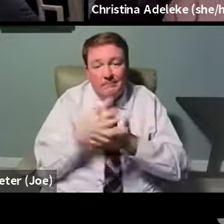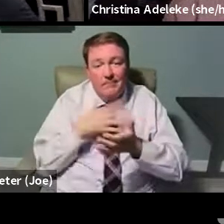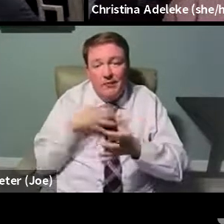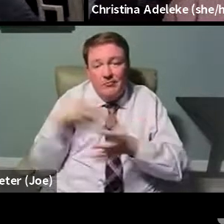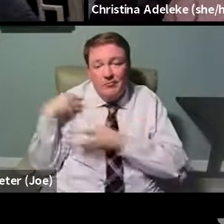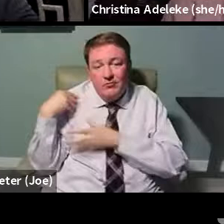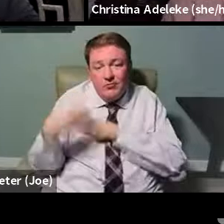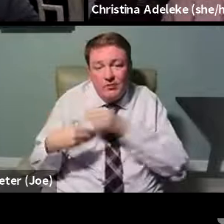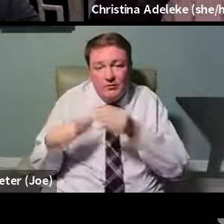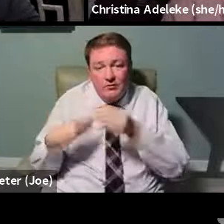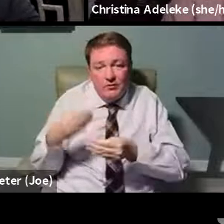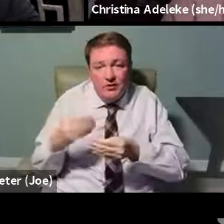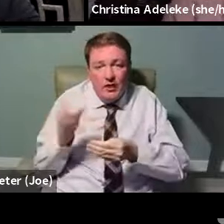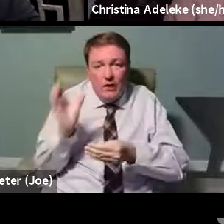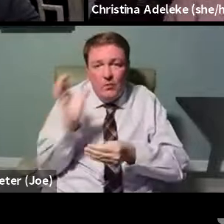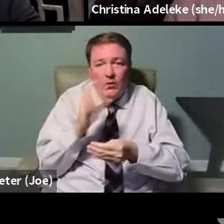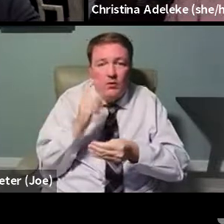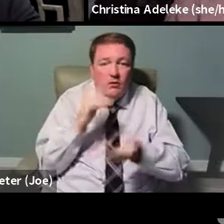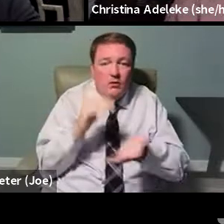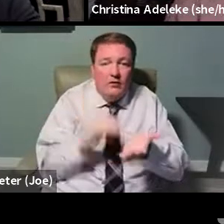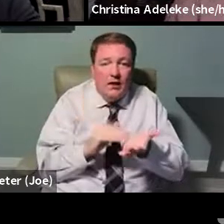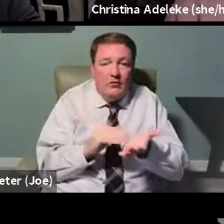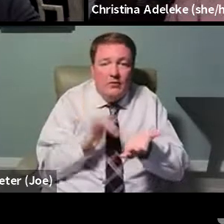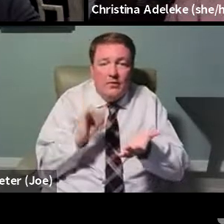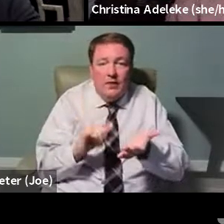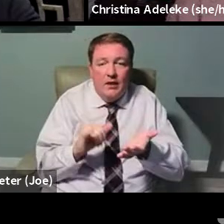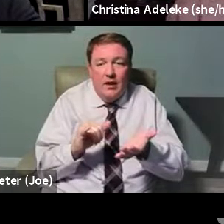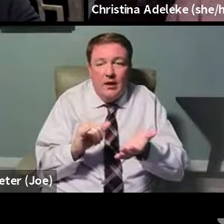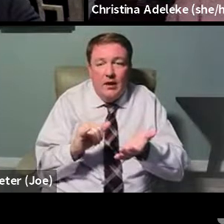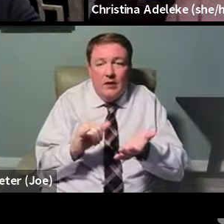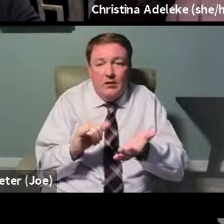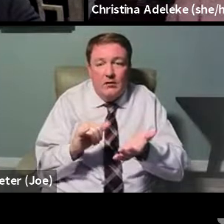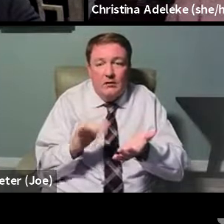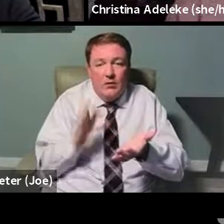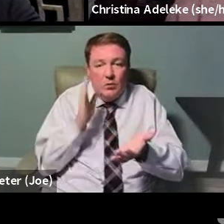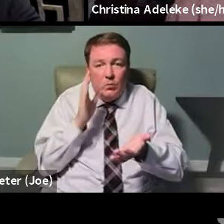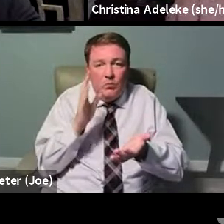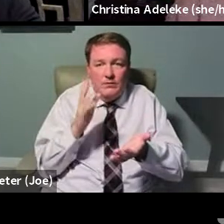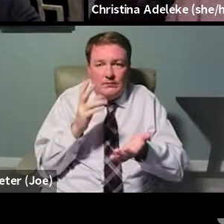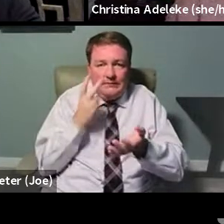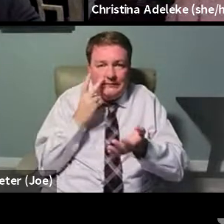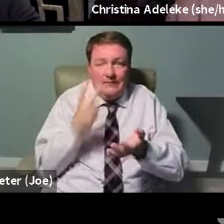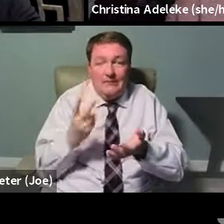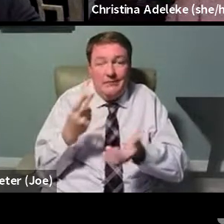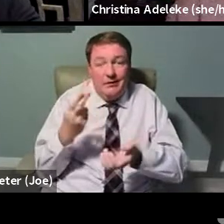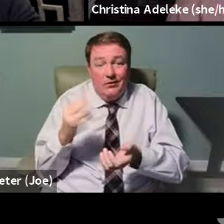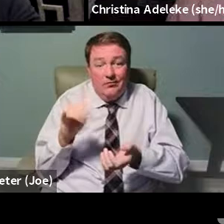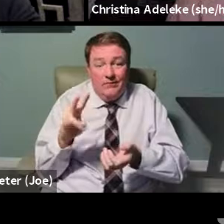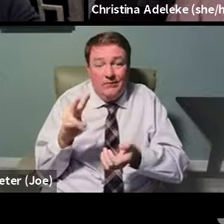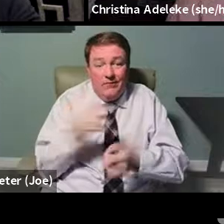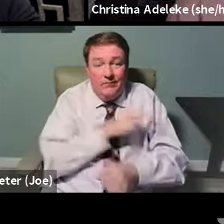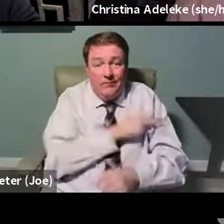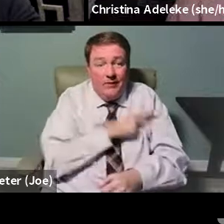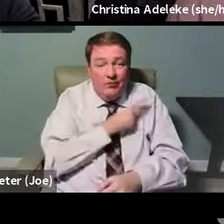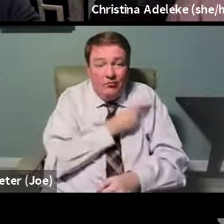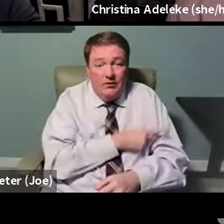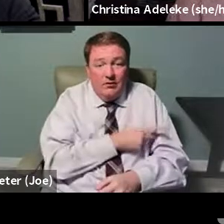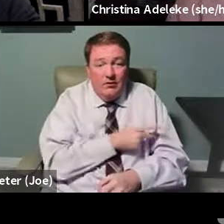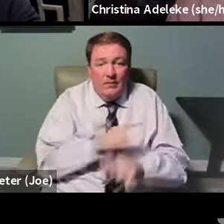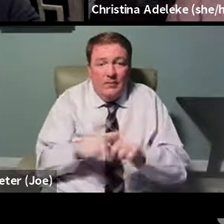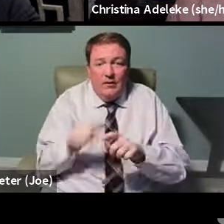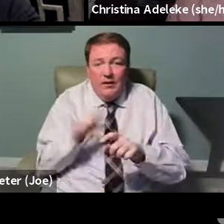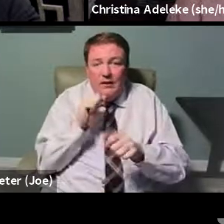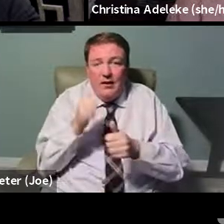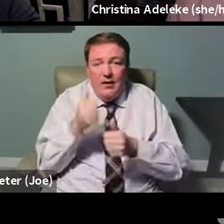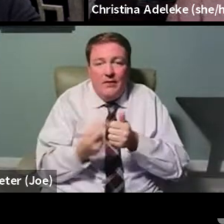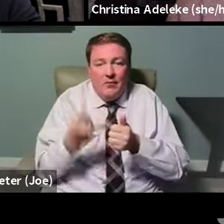will just look for the doctor that looked at HIV patients and, you know, just, but not everybody has that kind of